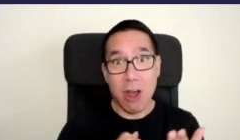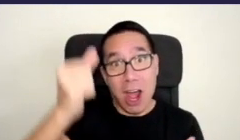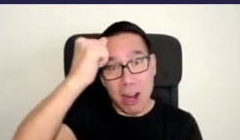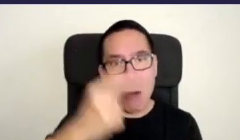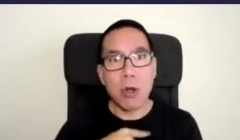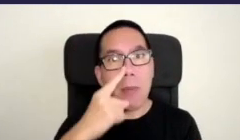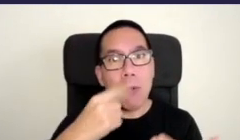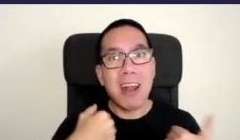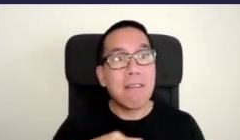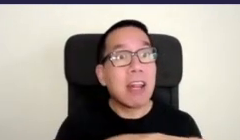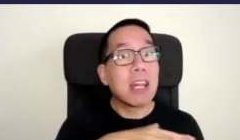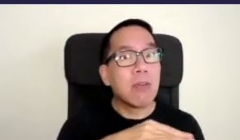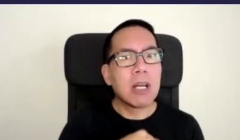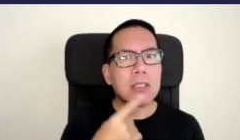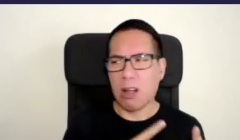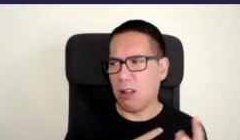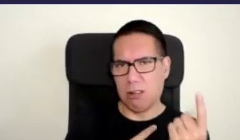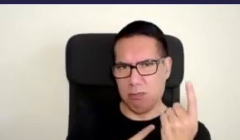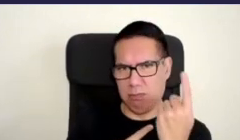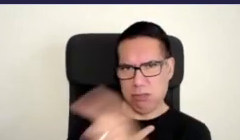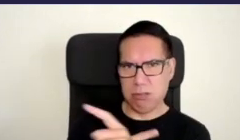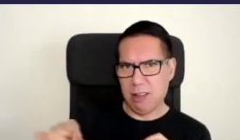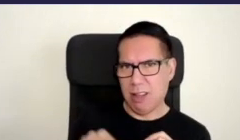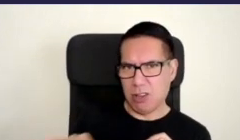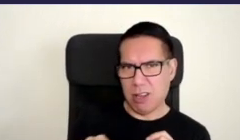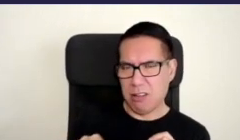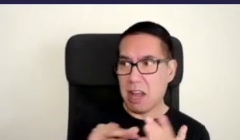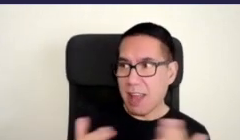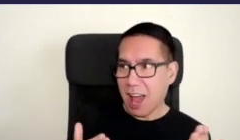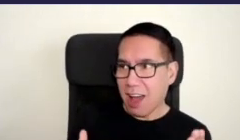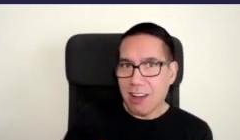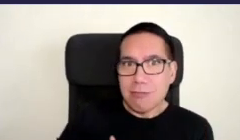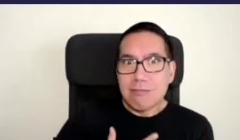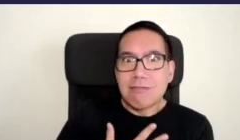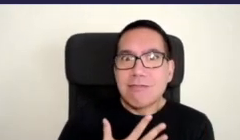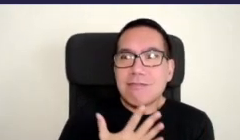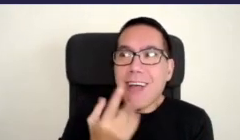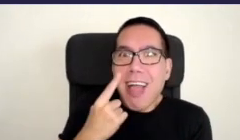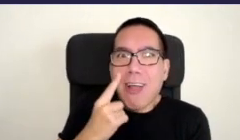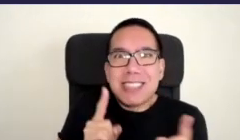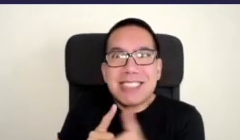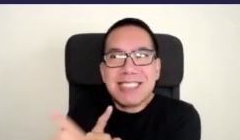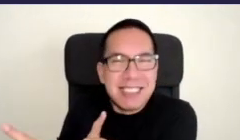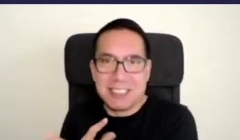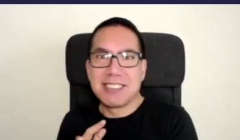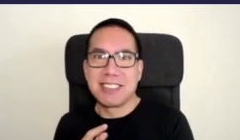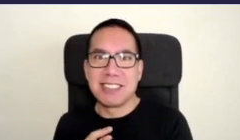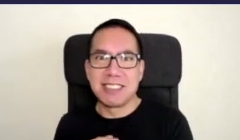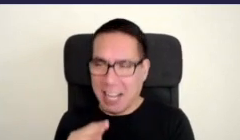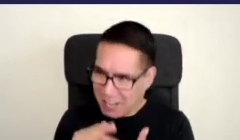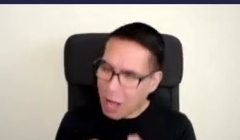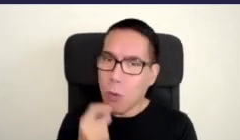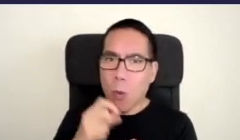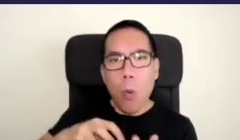that they say that we used to avoid that space now we walk past it so again what the power of street gardening here